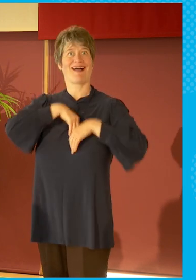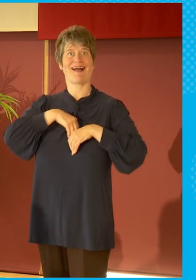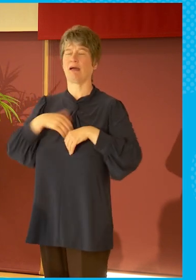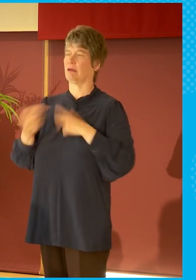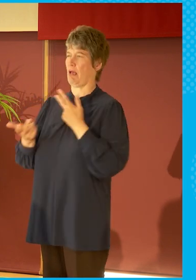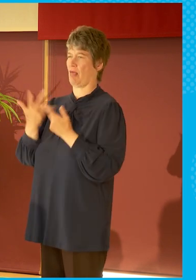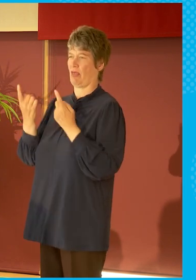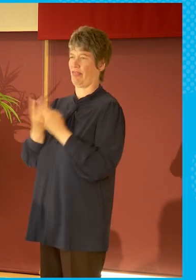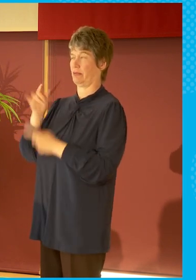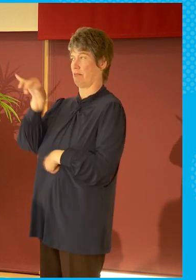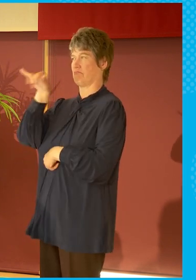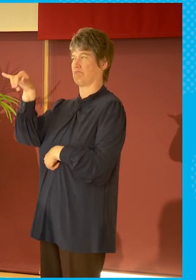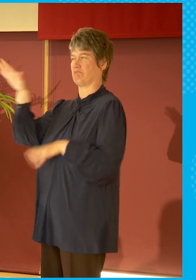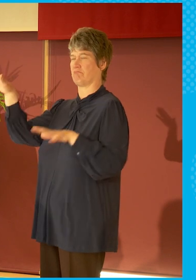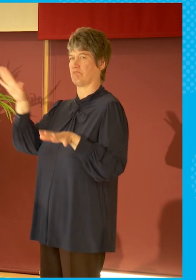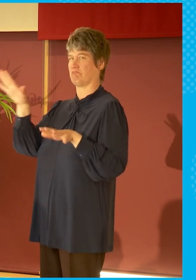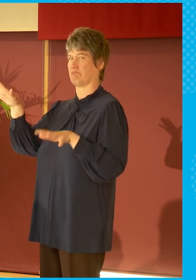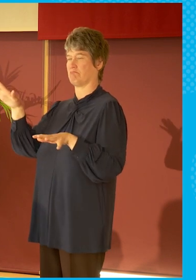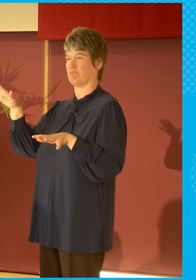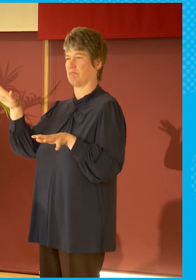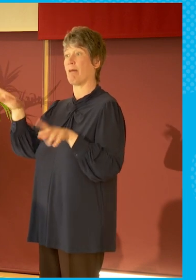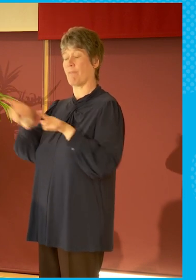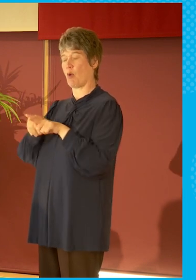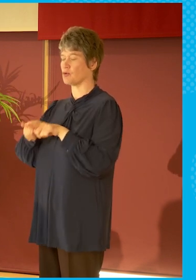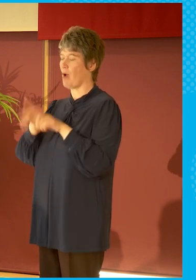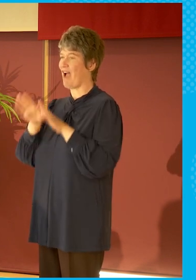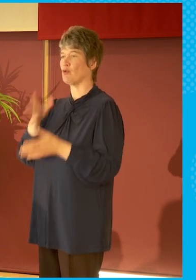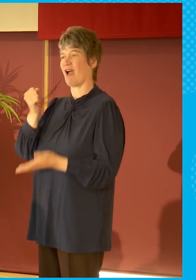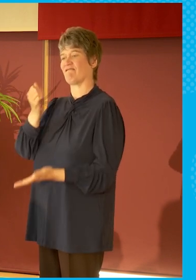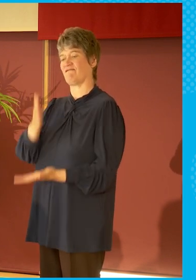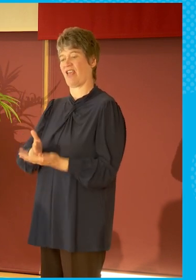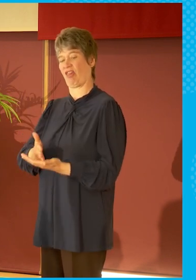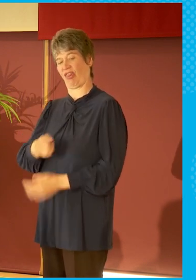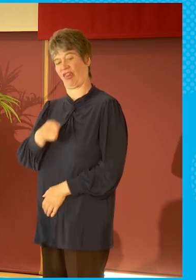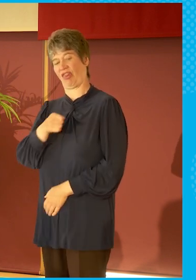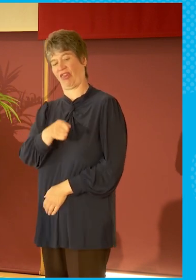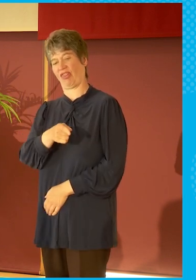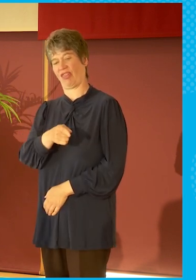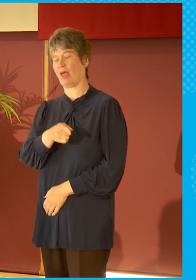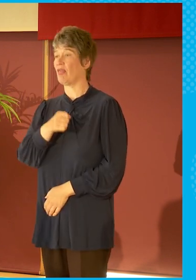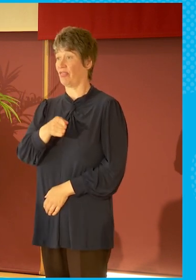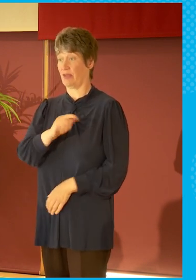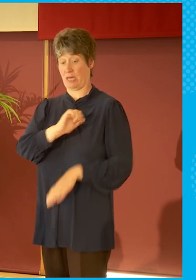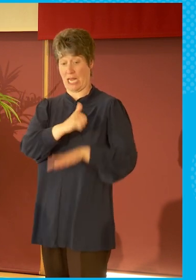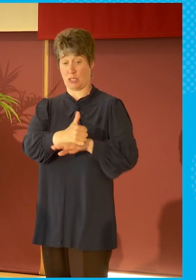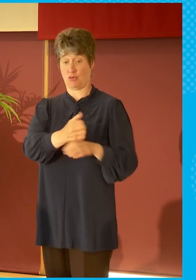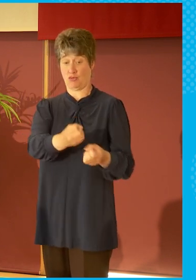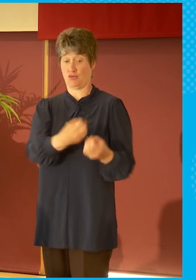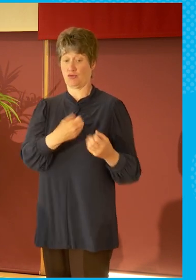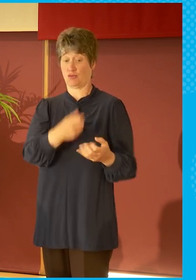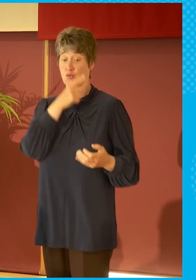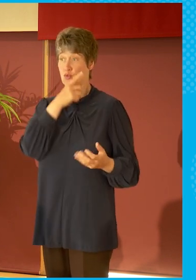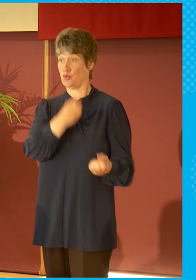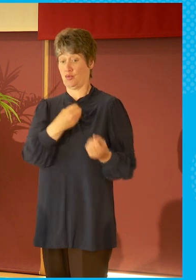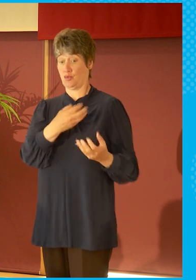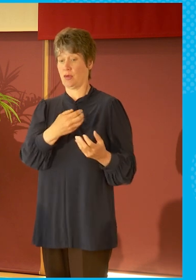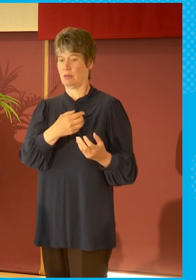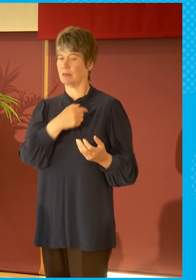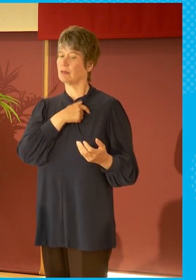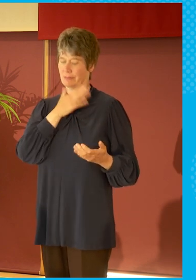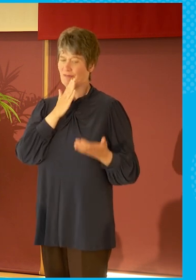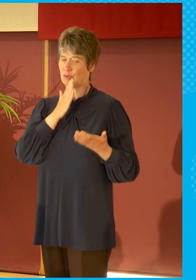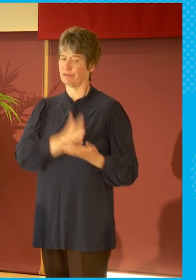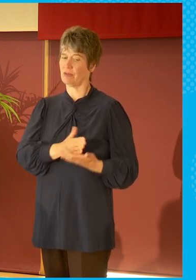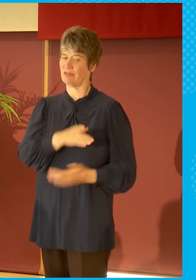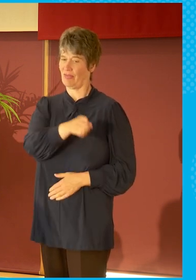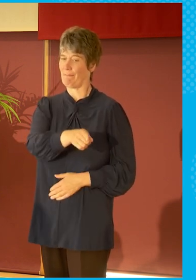also have some sort of faith in the institutions which are delivering content to you. And that's the, you know, we are in a crisis